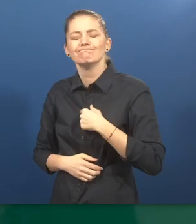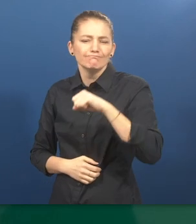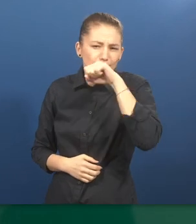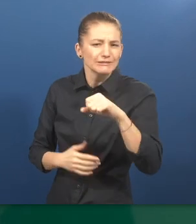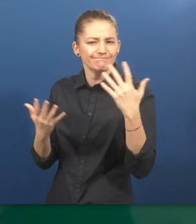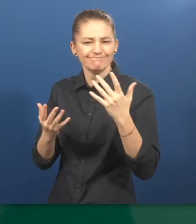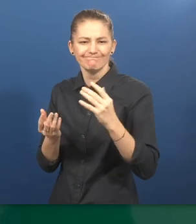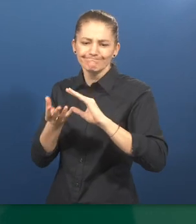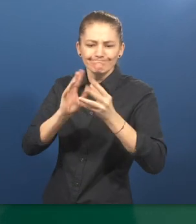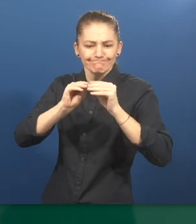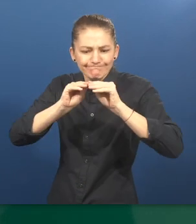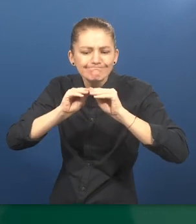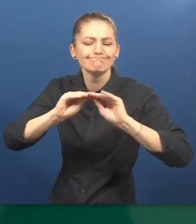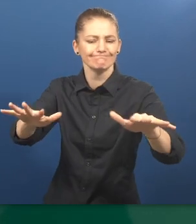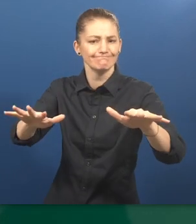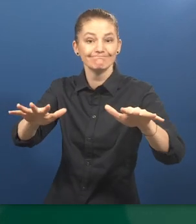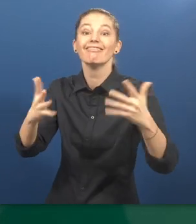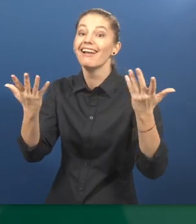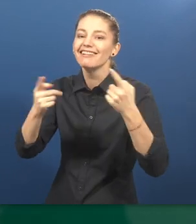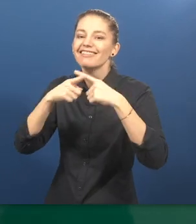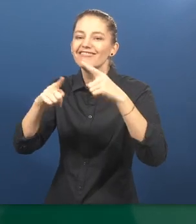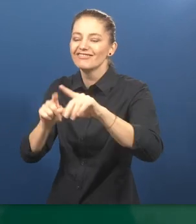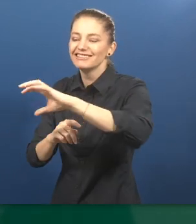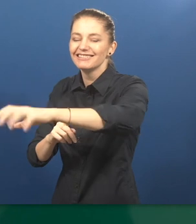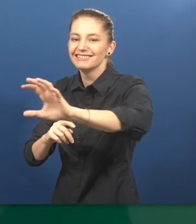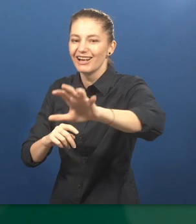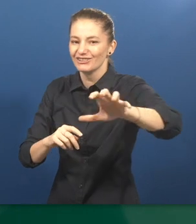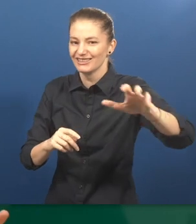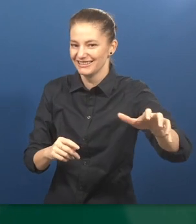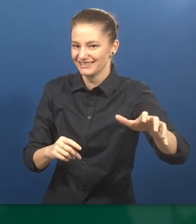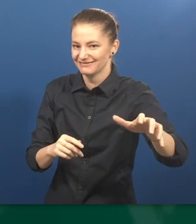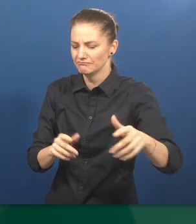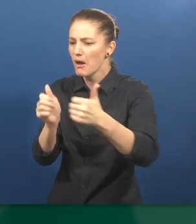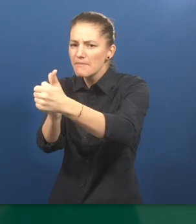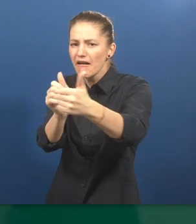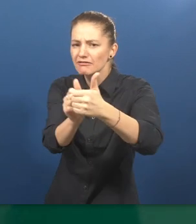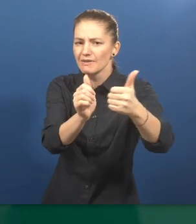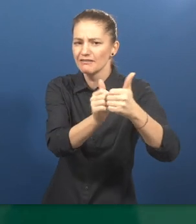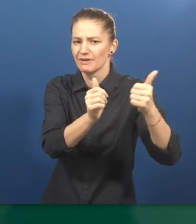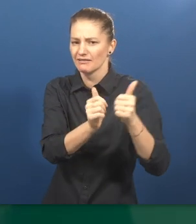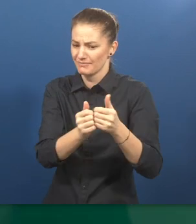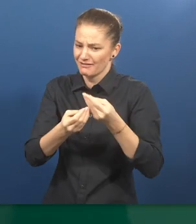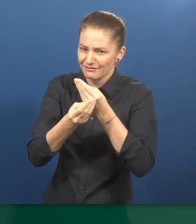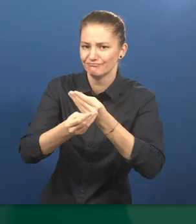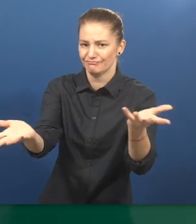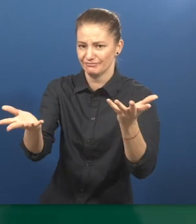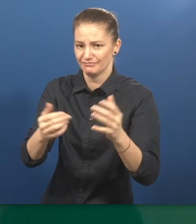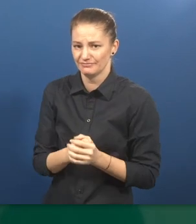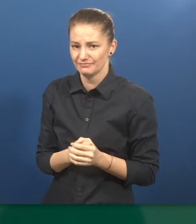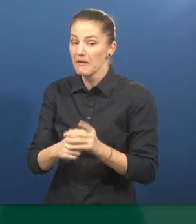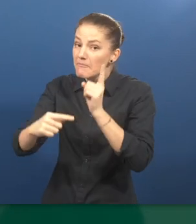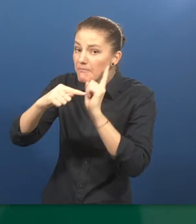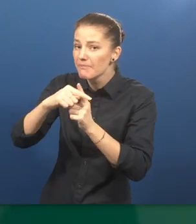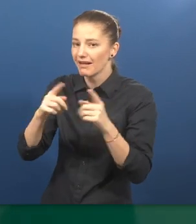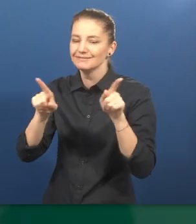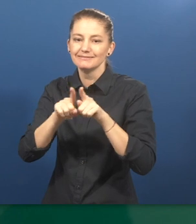When we think of the future we would love to implement the program in many different countries with local partners on the one hand and on the